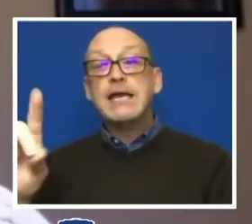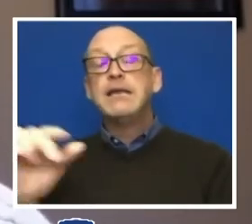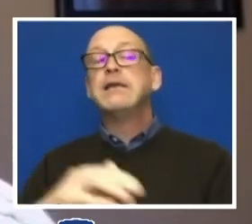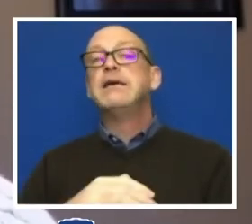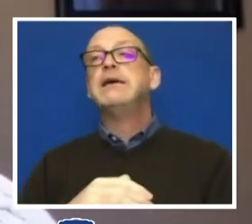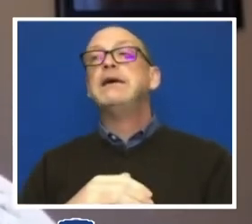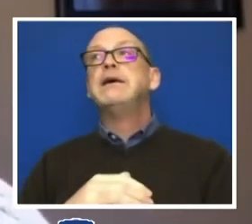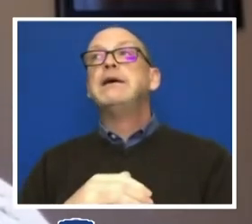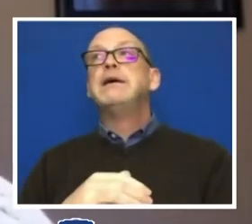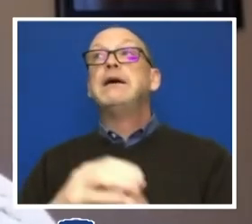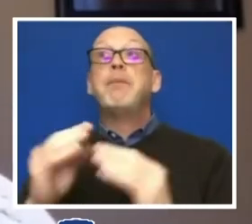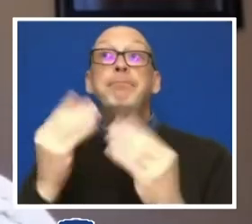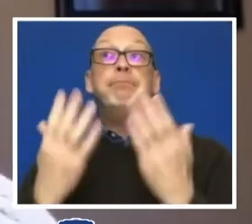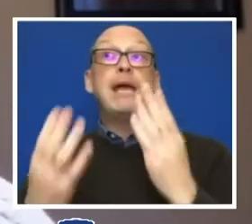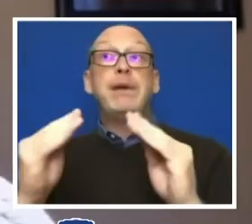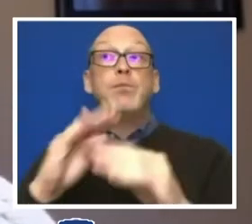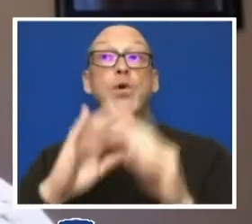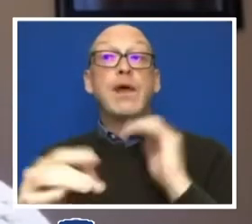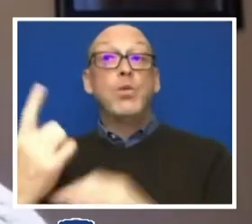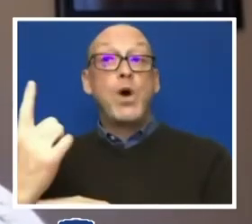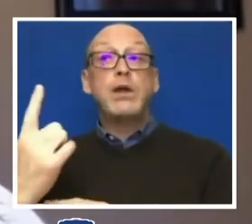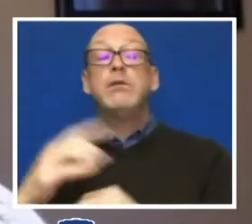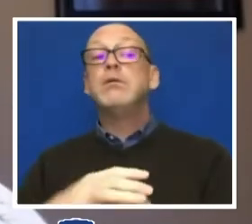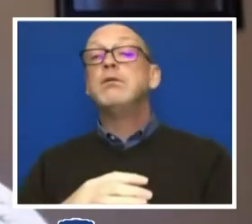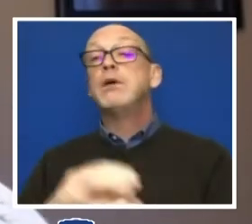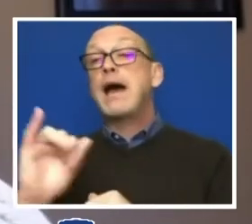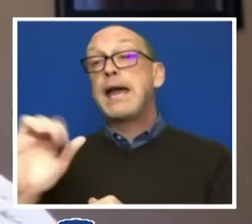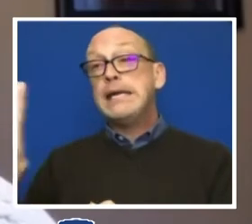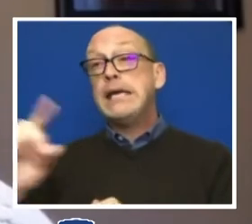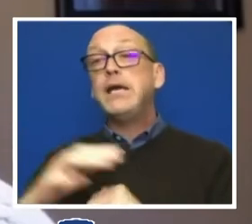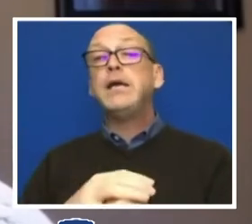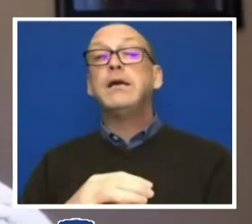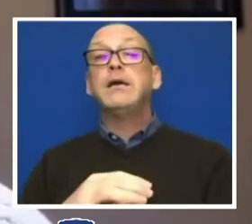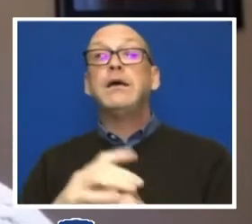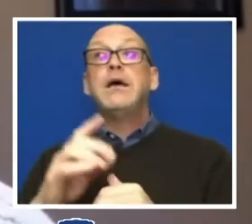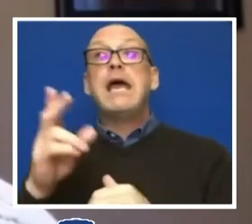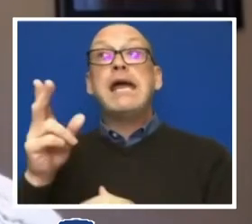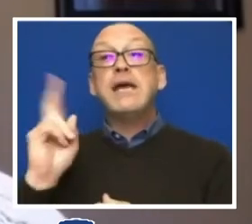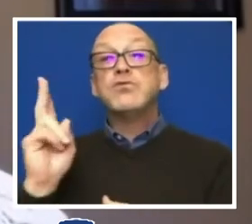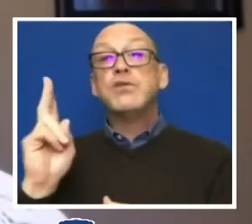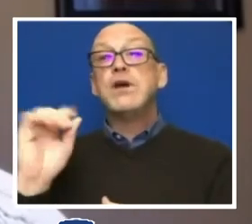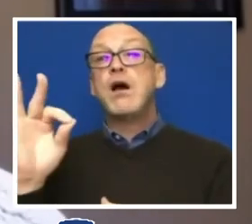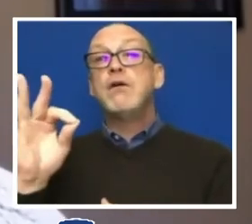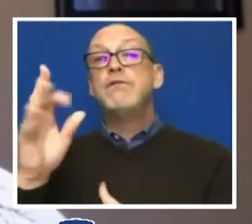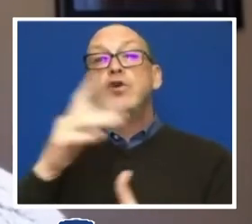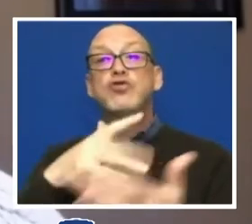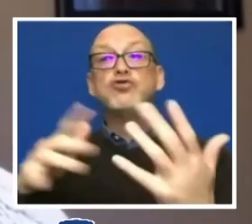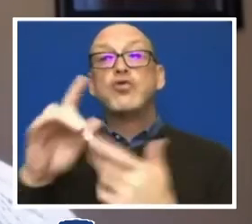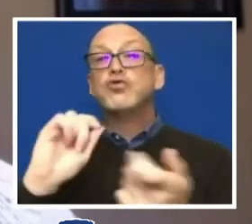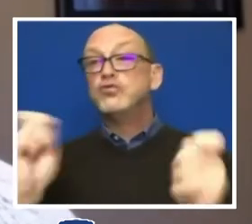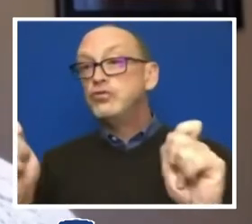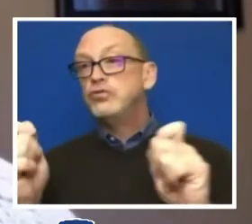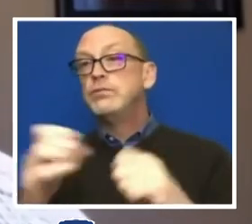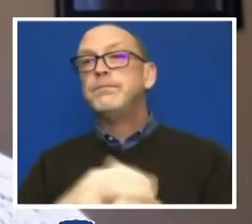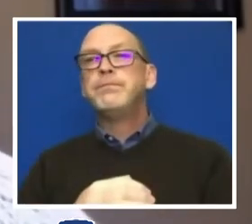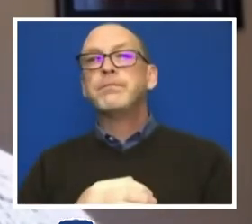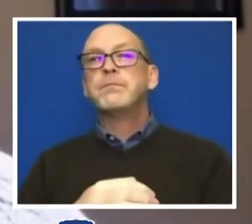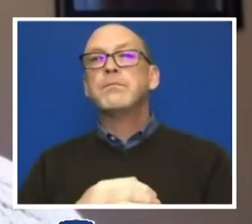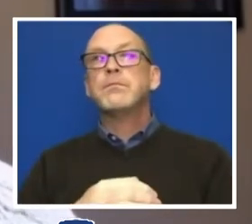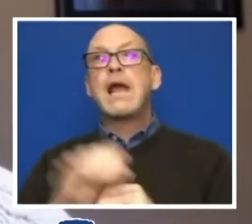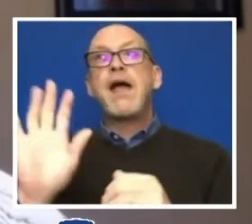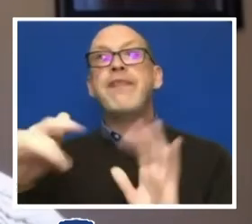plural, and possibilities and histories of social change. And this reflects